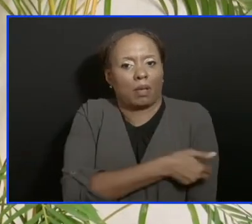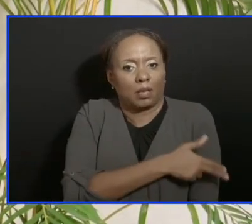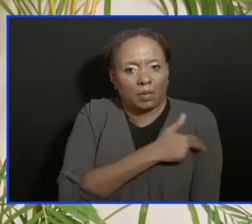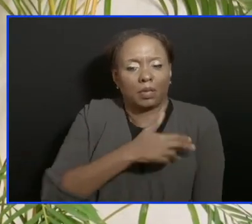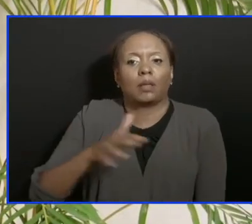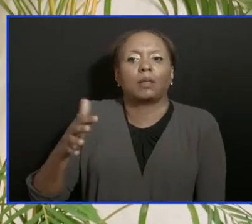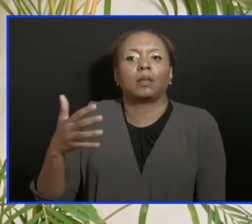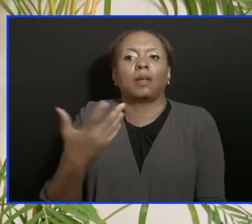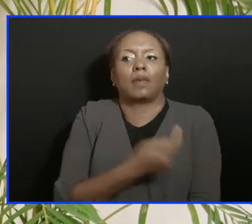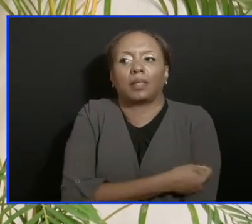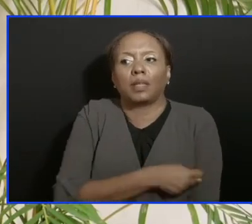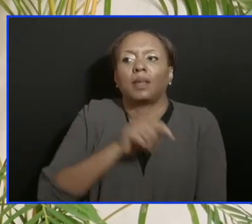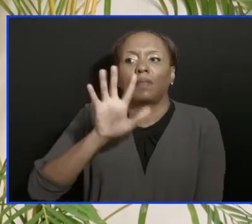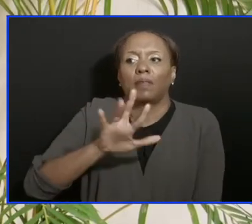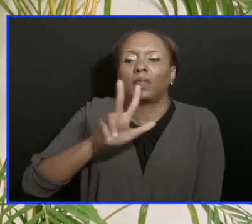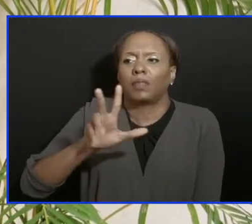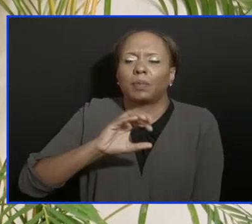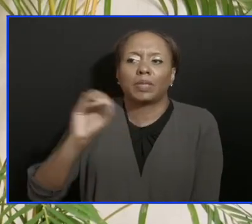53.